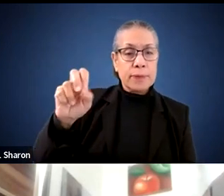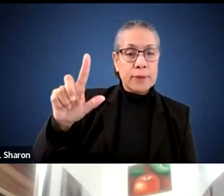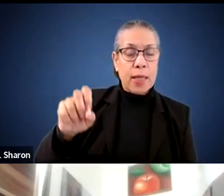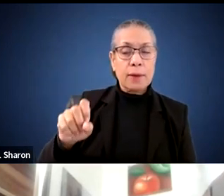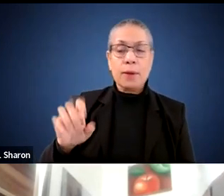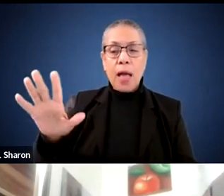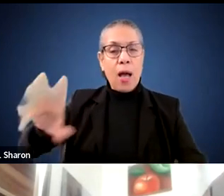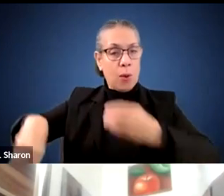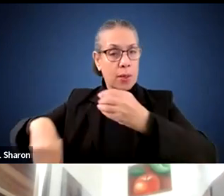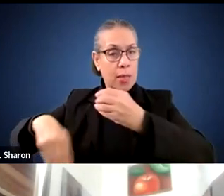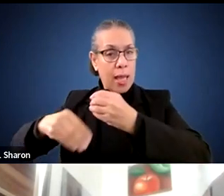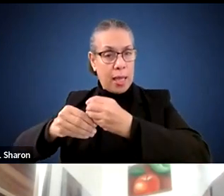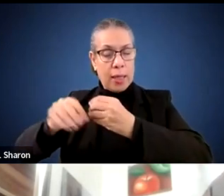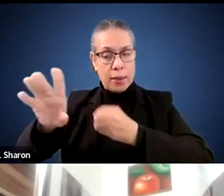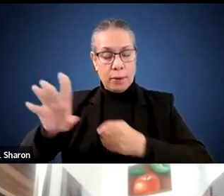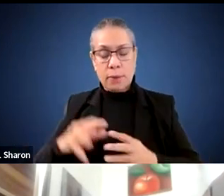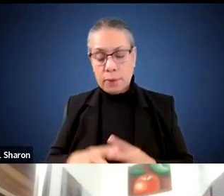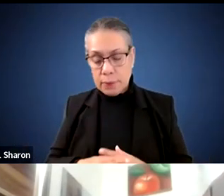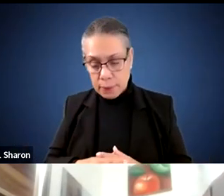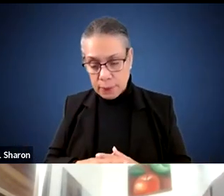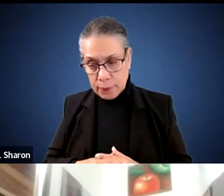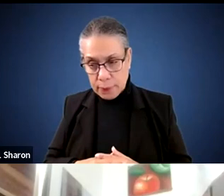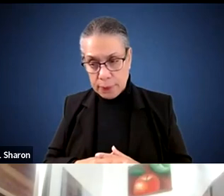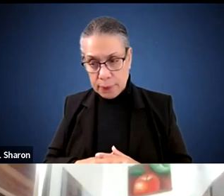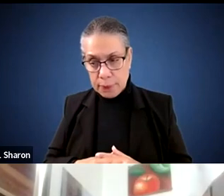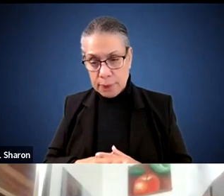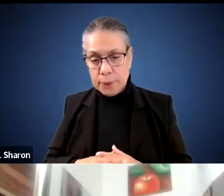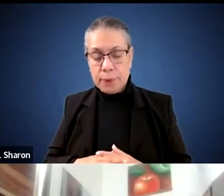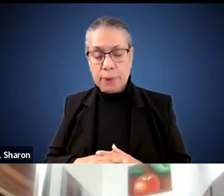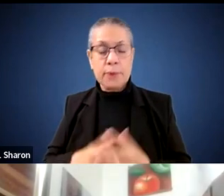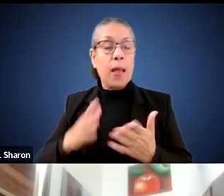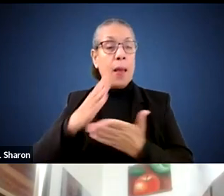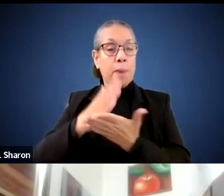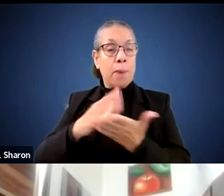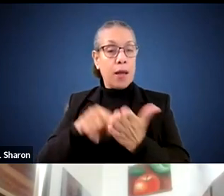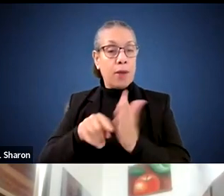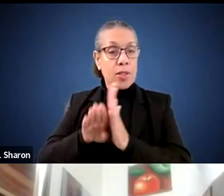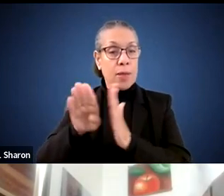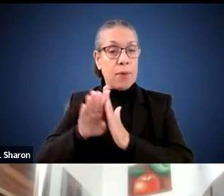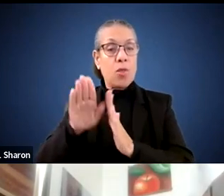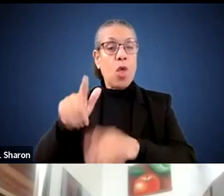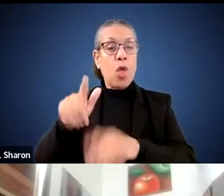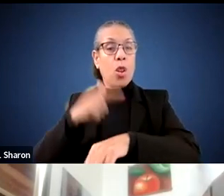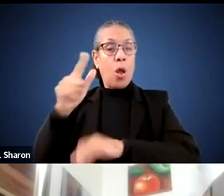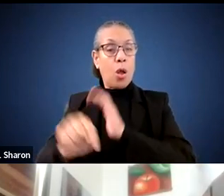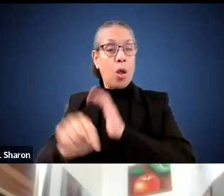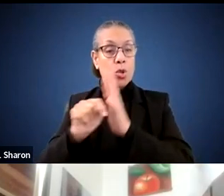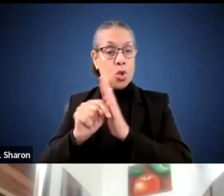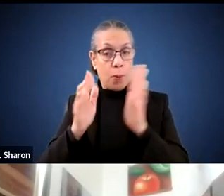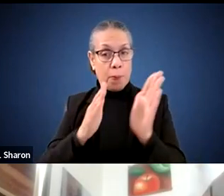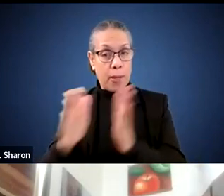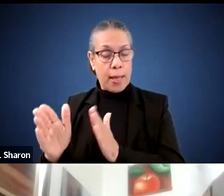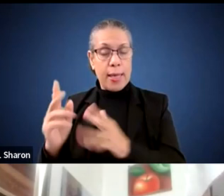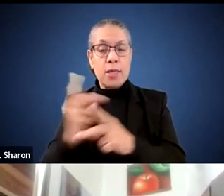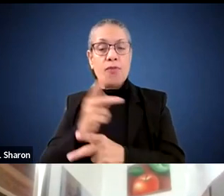on Brian's, uh, answer, um, just to add a little bit more context. So part of developing the long-term plan is about figuring out